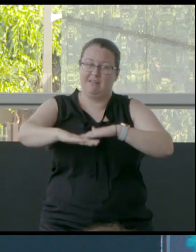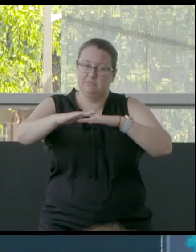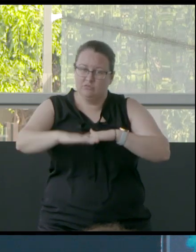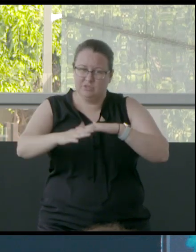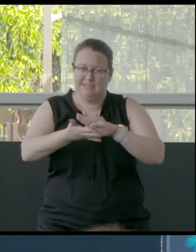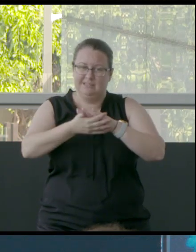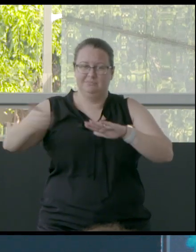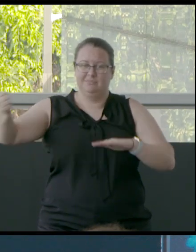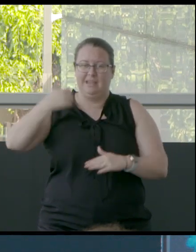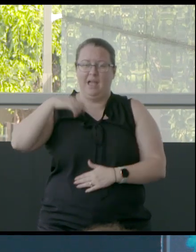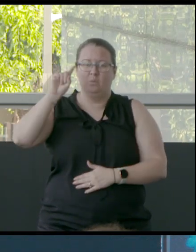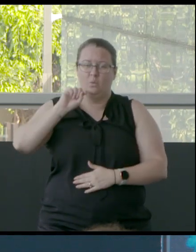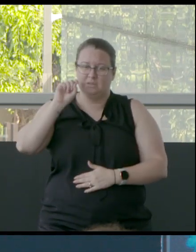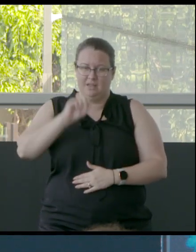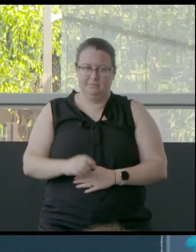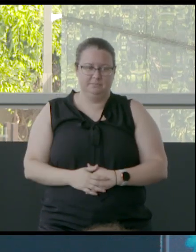taking our water away.